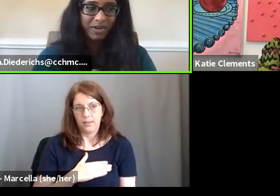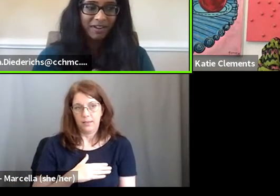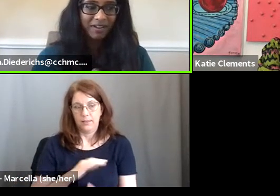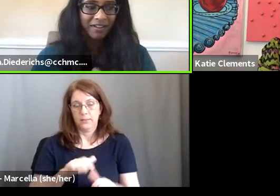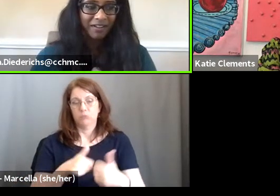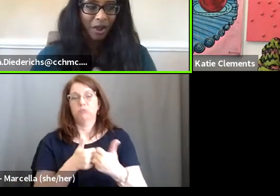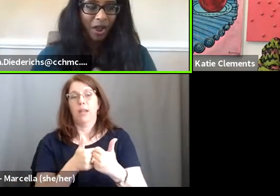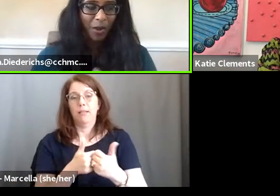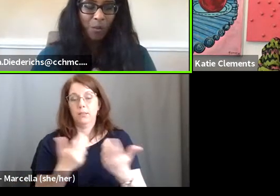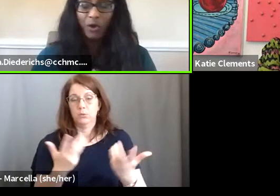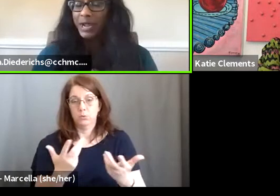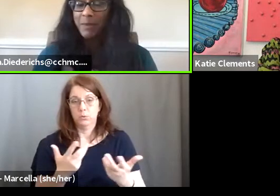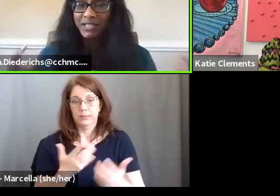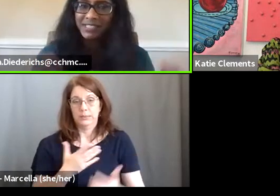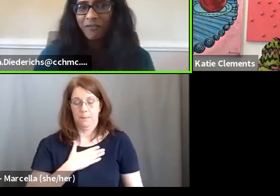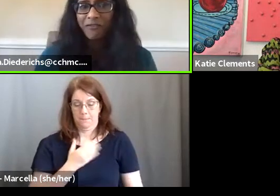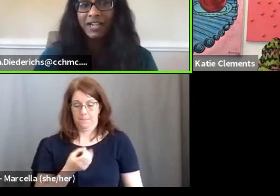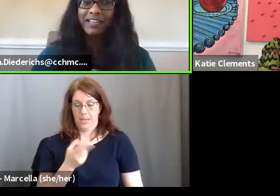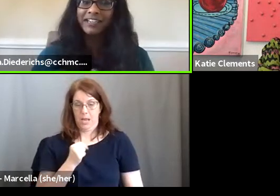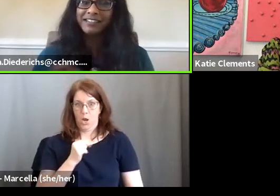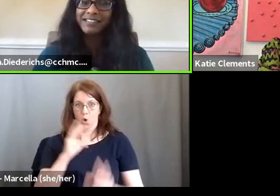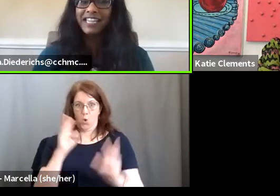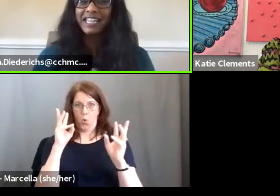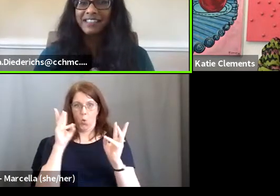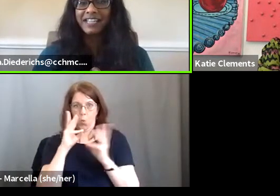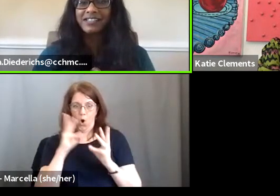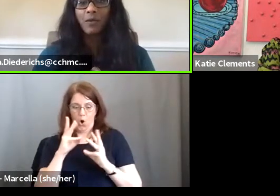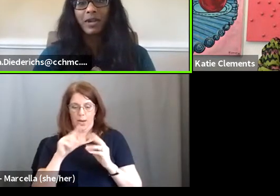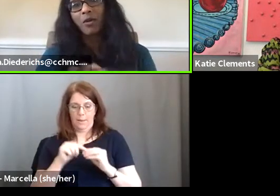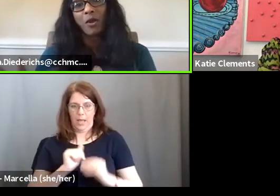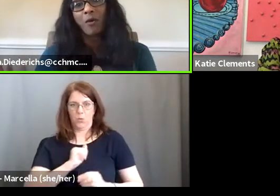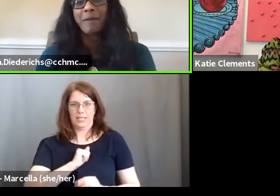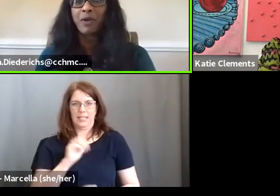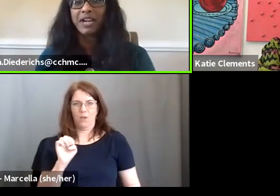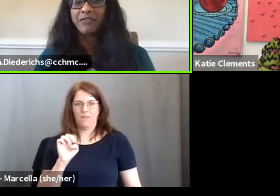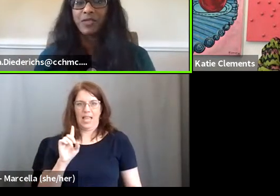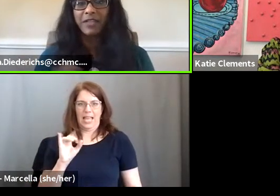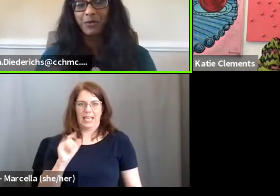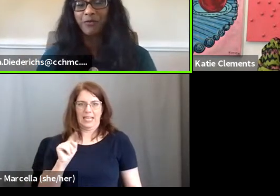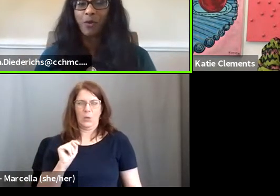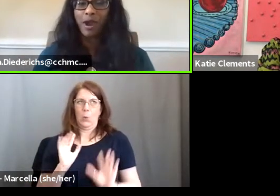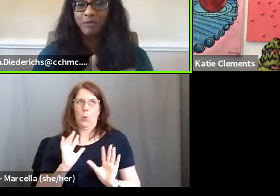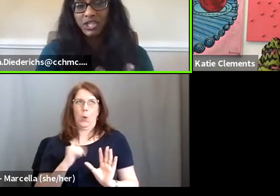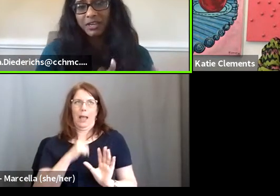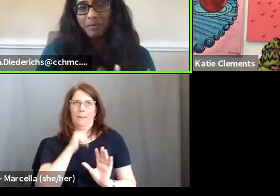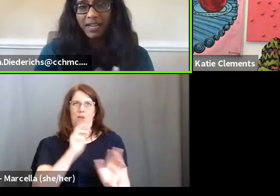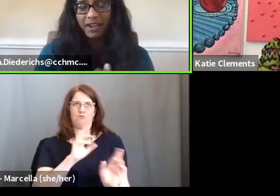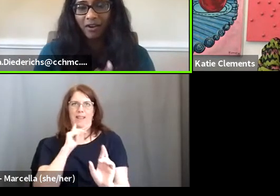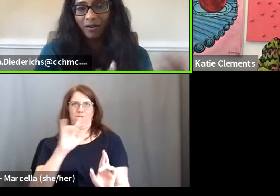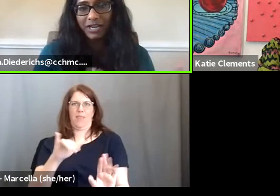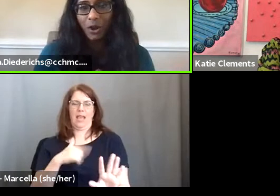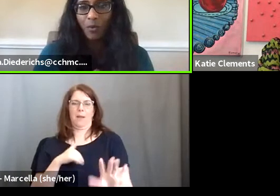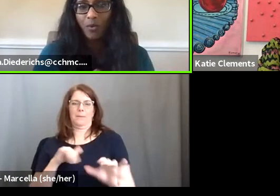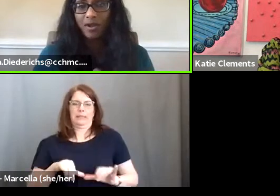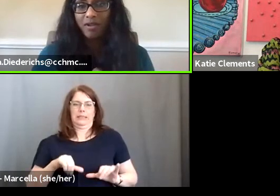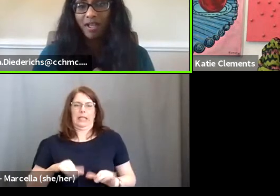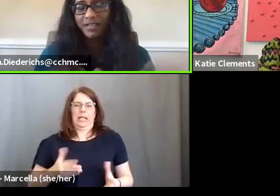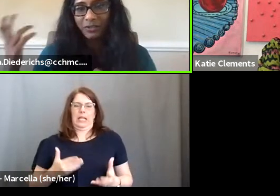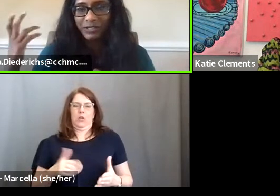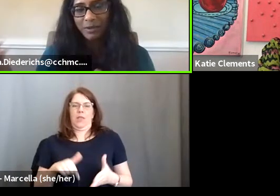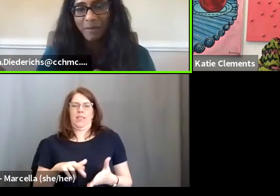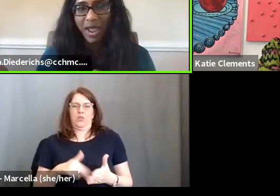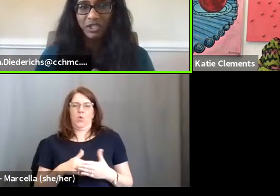own, uh, worry about self-editing, taking things going, Oh no, I'm not ready for that. Therefore I'm just going to be here, you know,